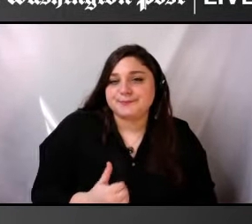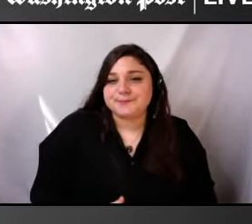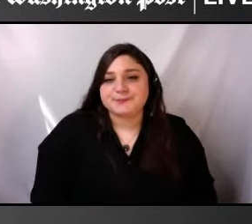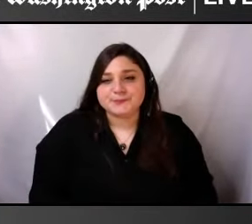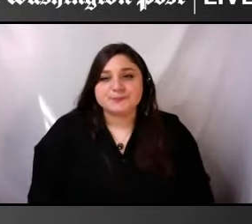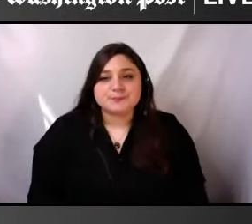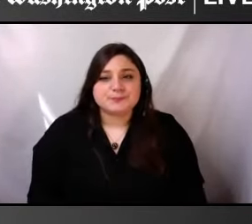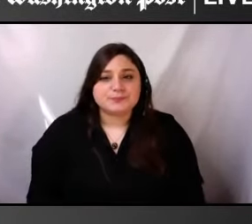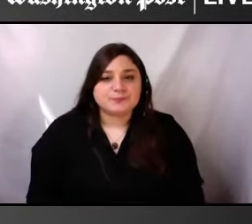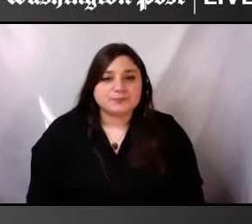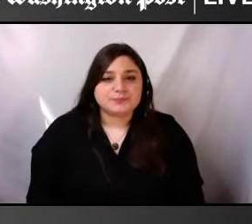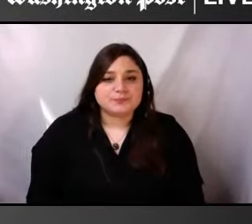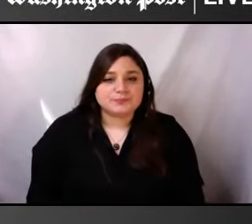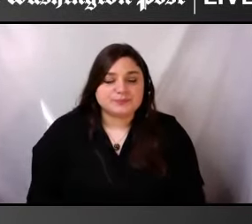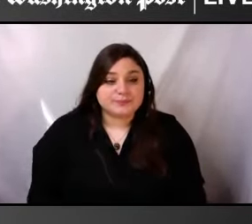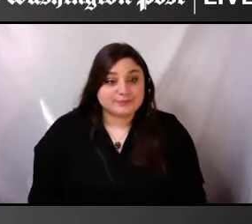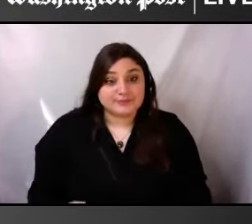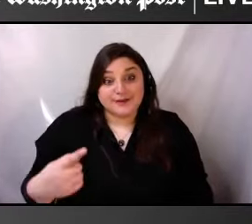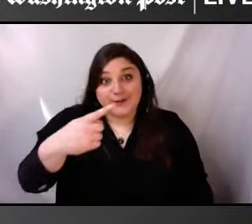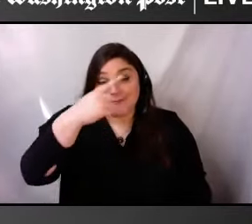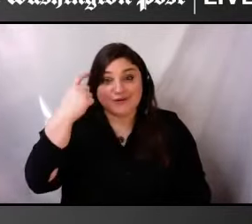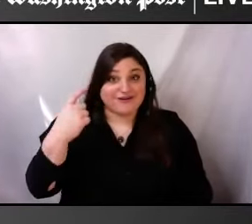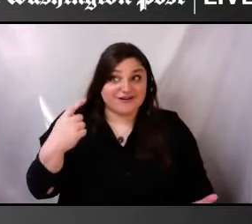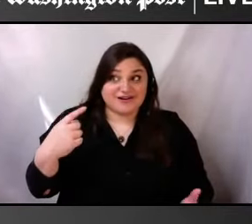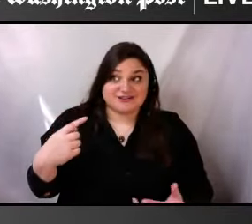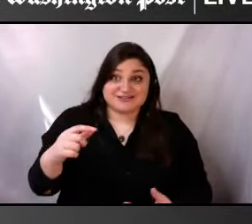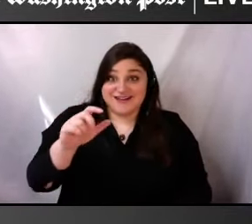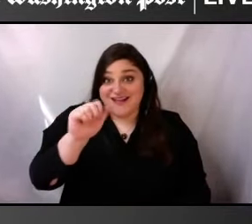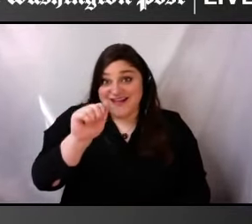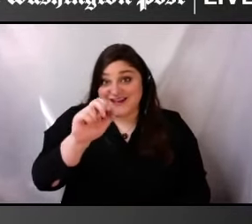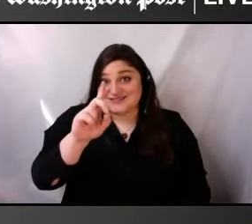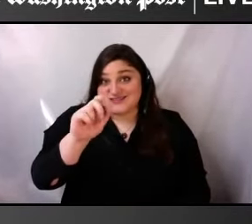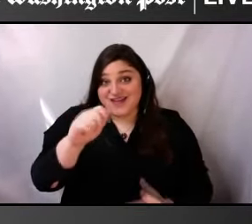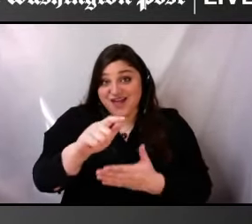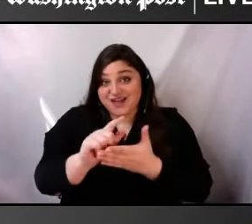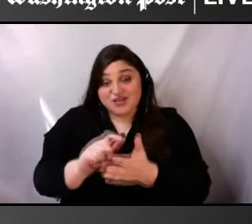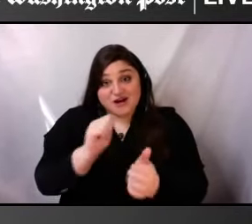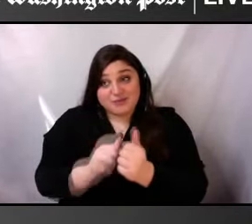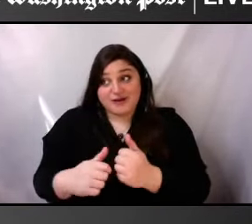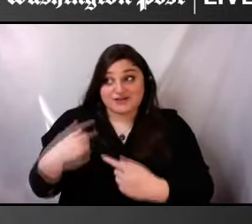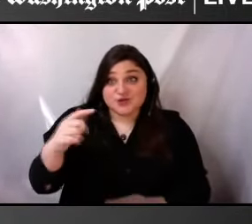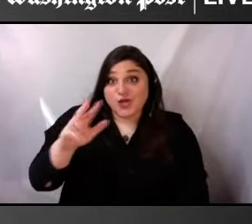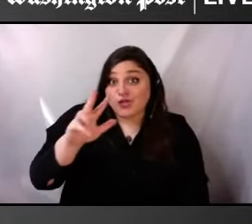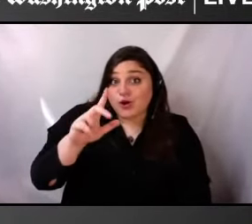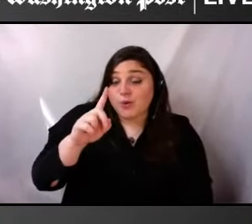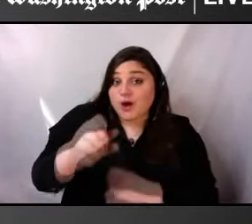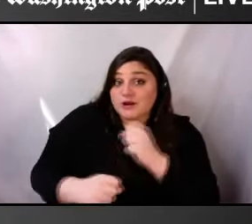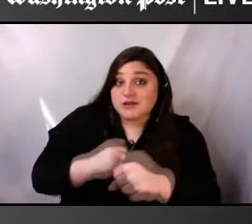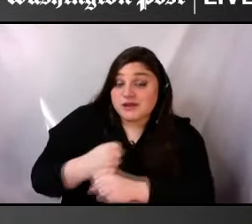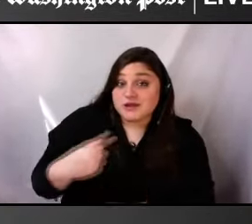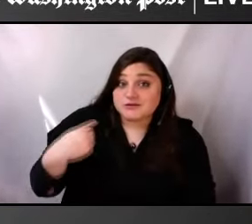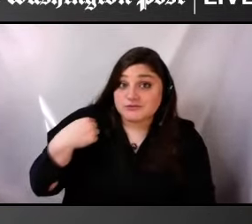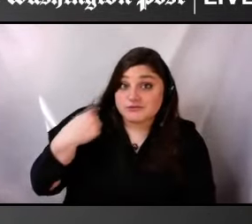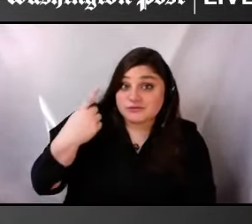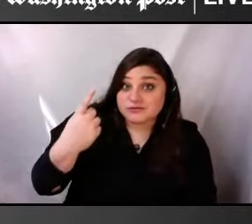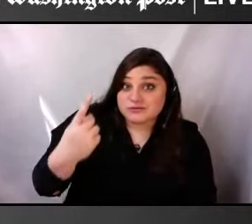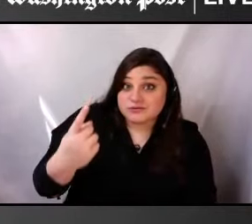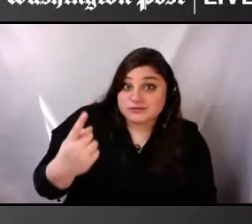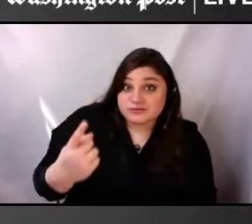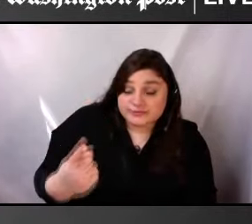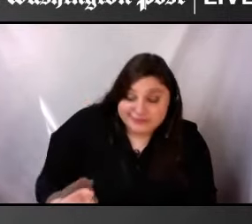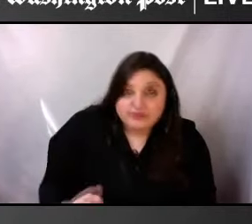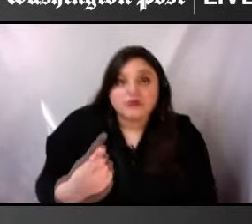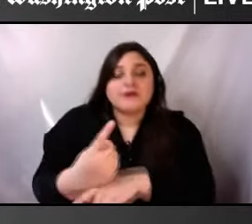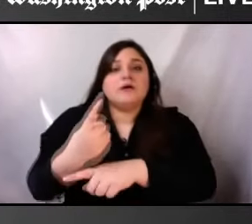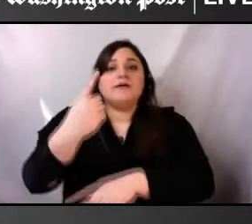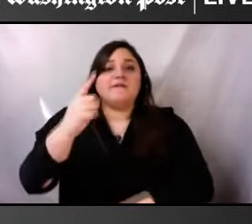again, 31 years passed the ADA and these are firsts, you know, um, and so in one way I'm, I'm incredibly